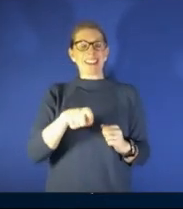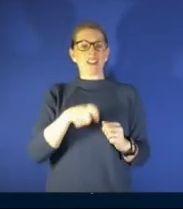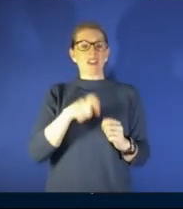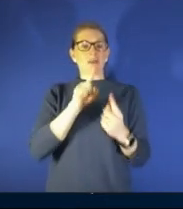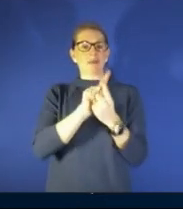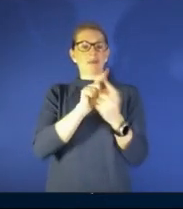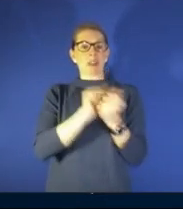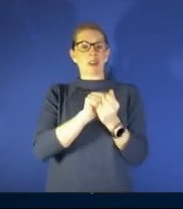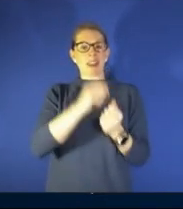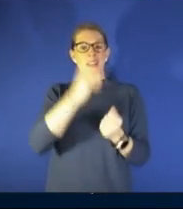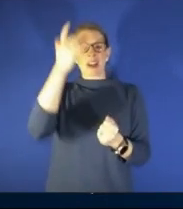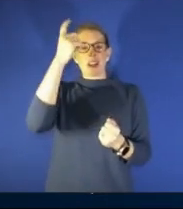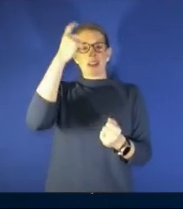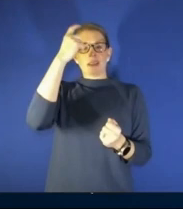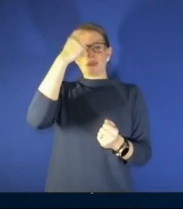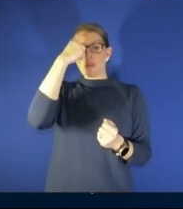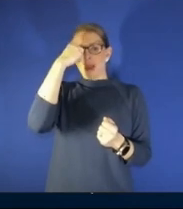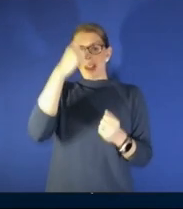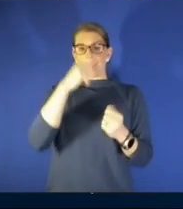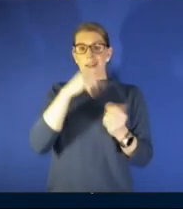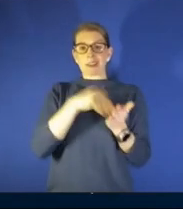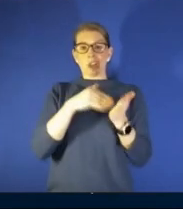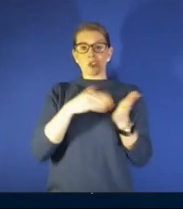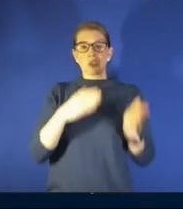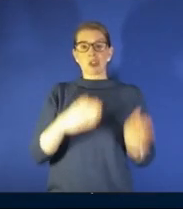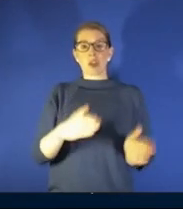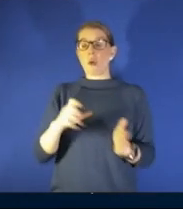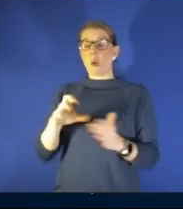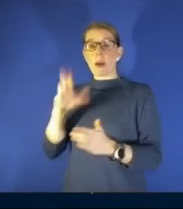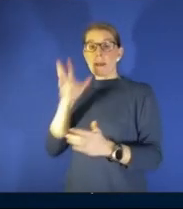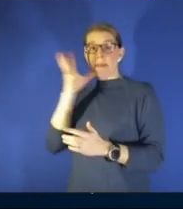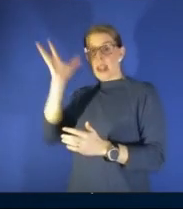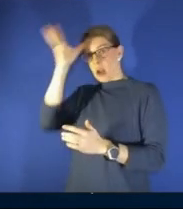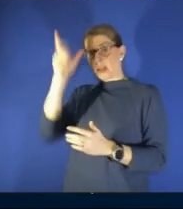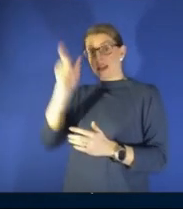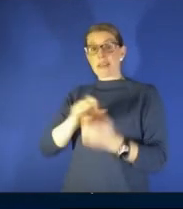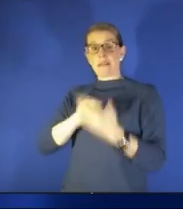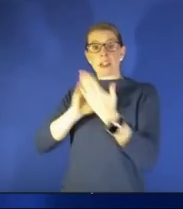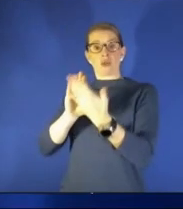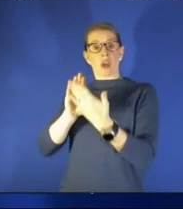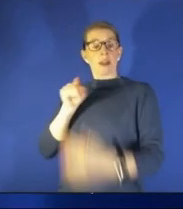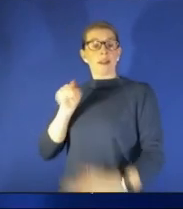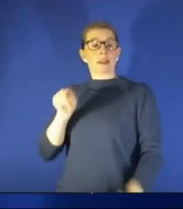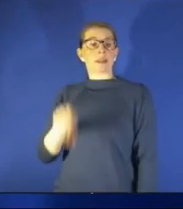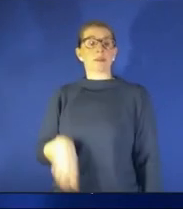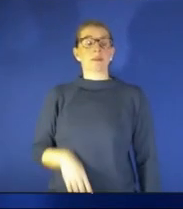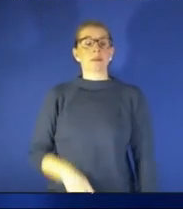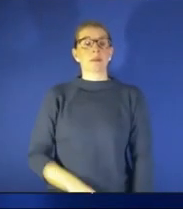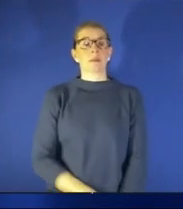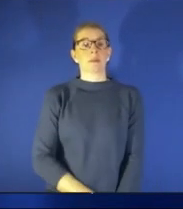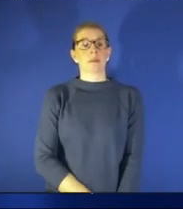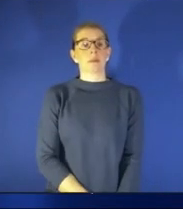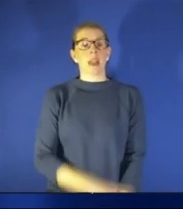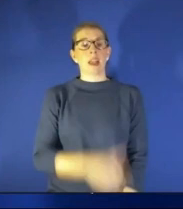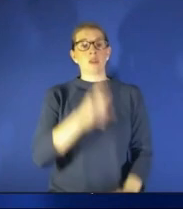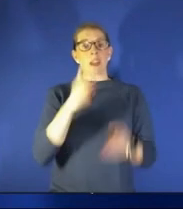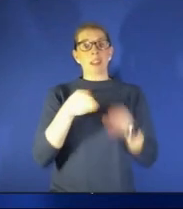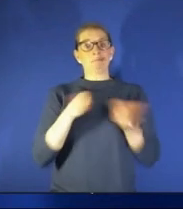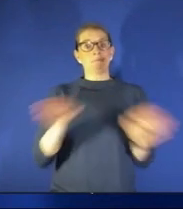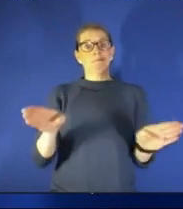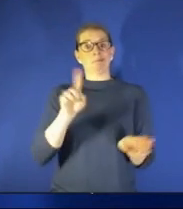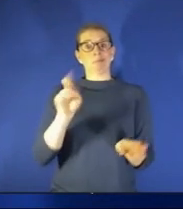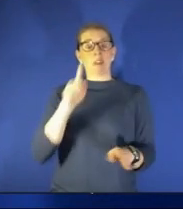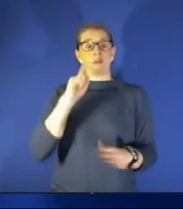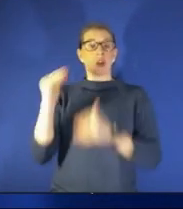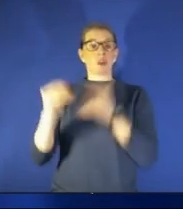what signs might i look for maybe in a parent that needs to be addressed that's a wide open question for adults it would be any sort of